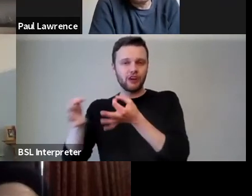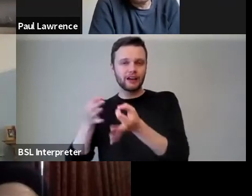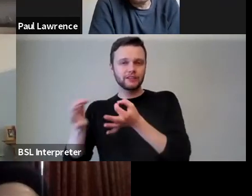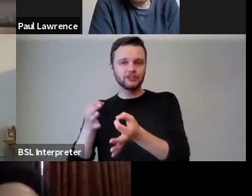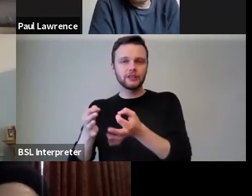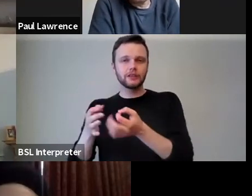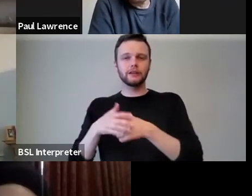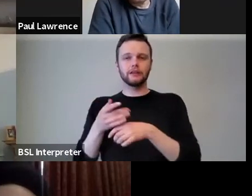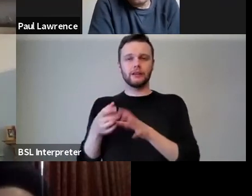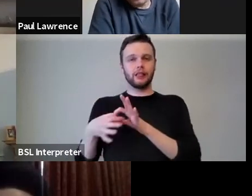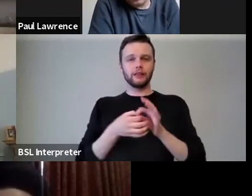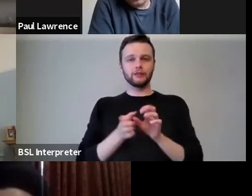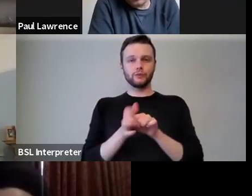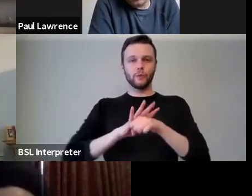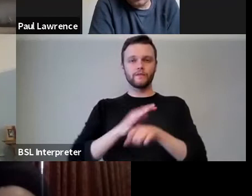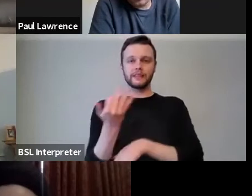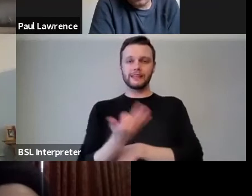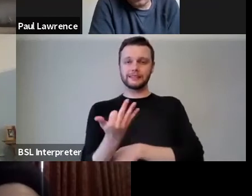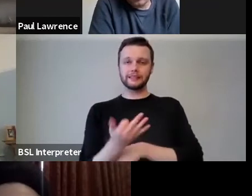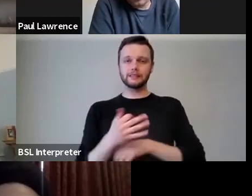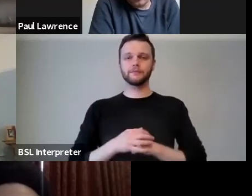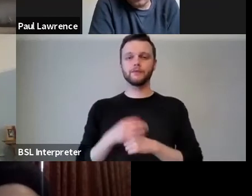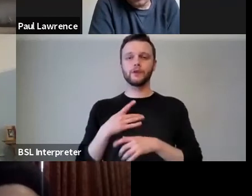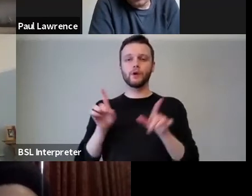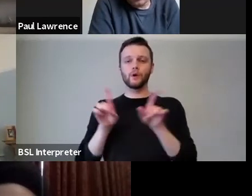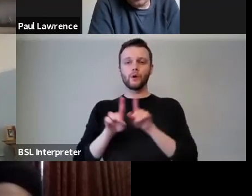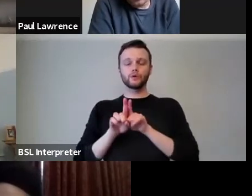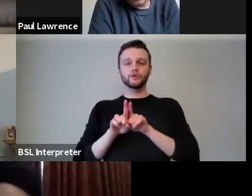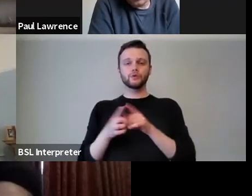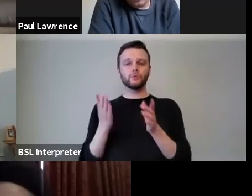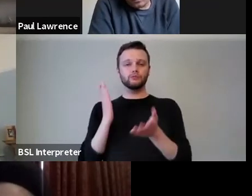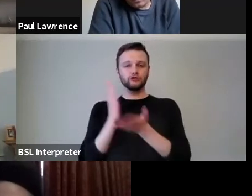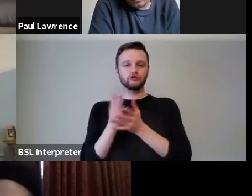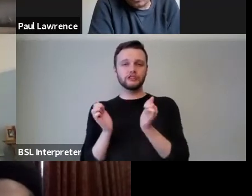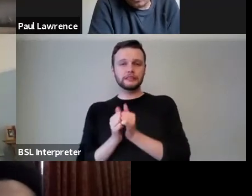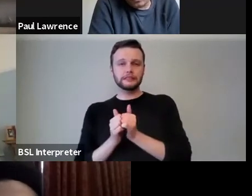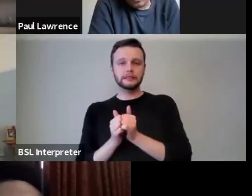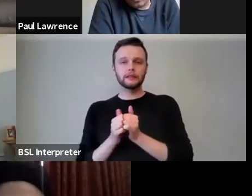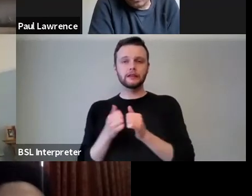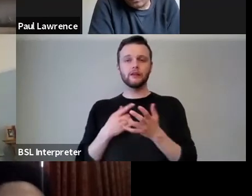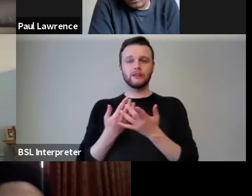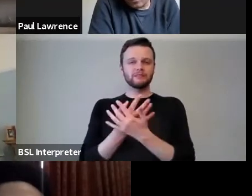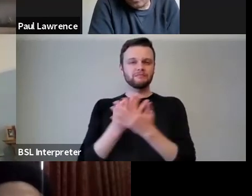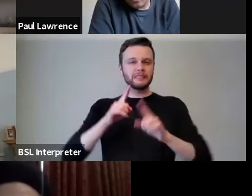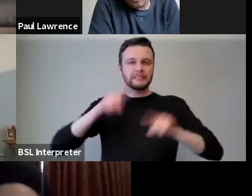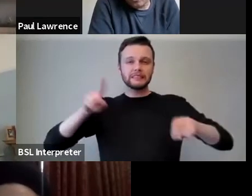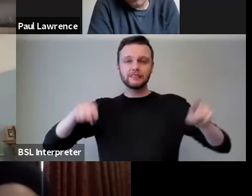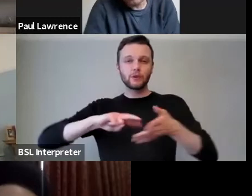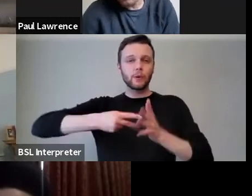regards to COVID-19. I'm also an international trustee of a number of different organisations